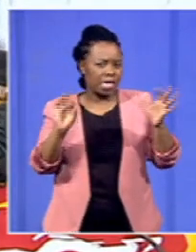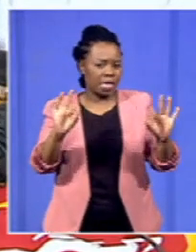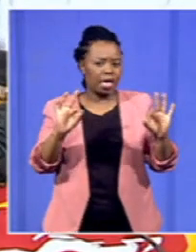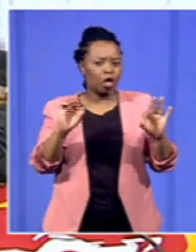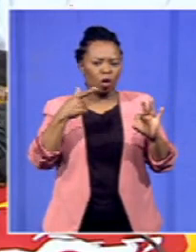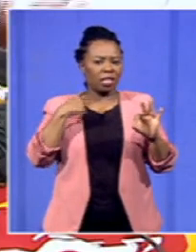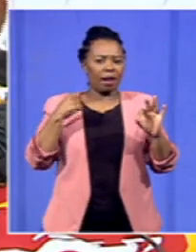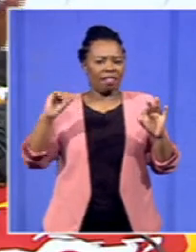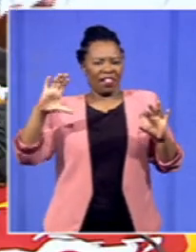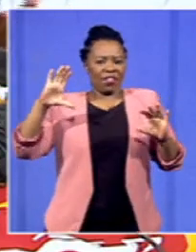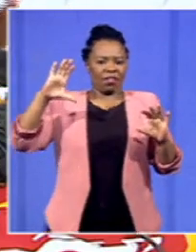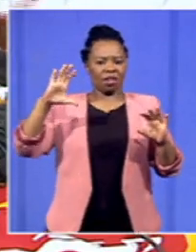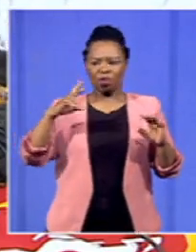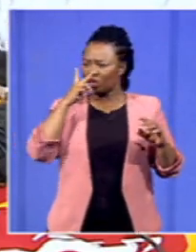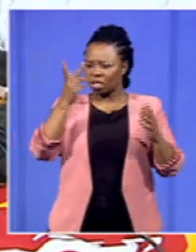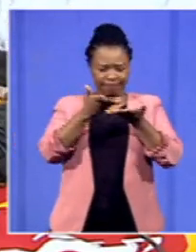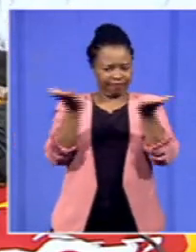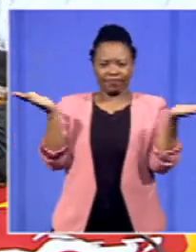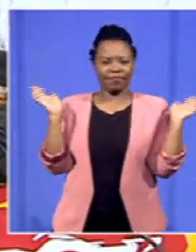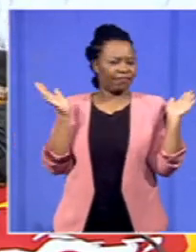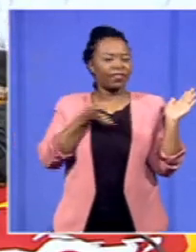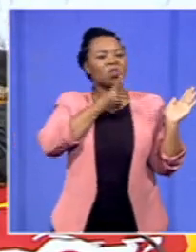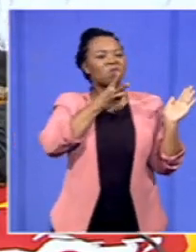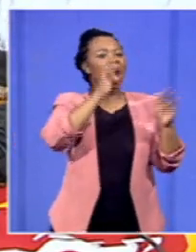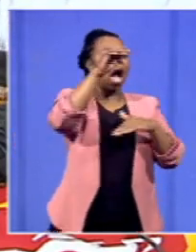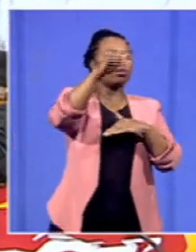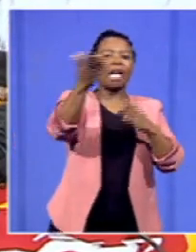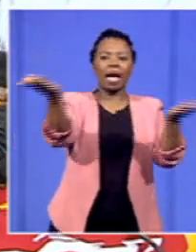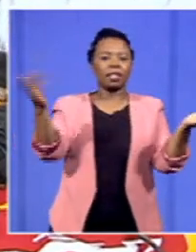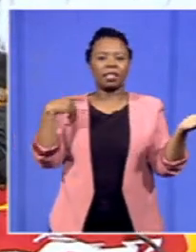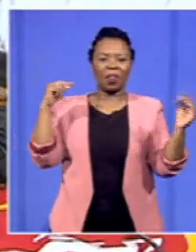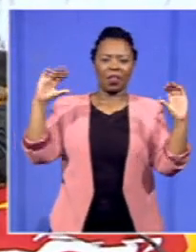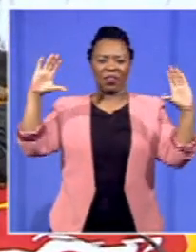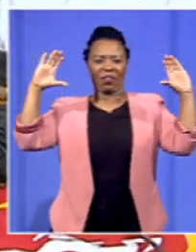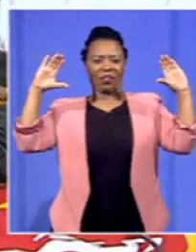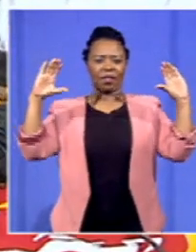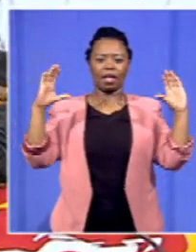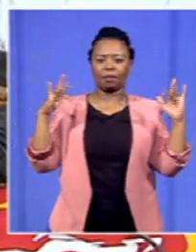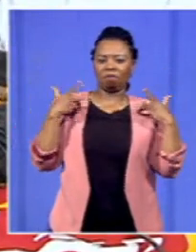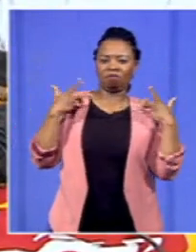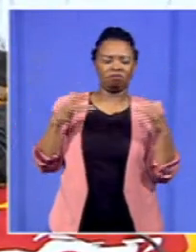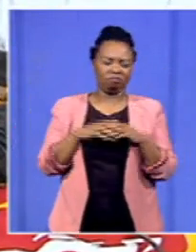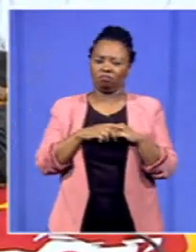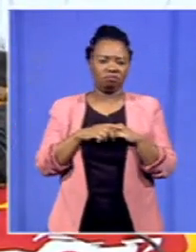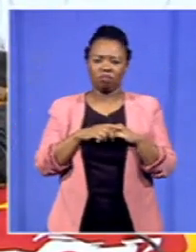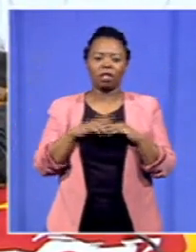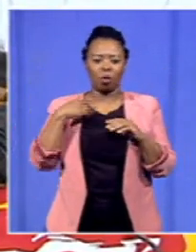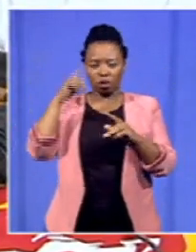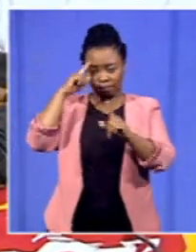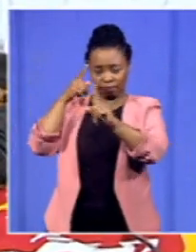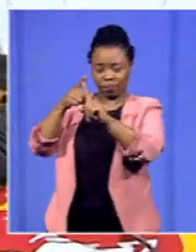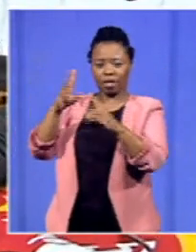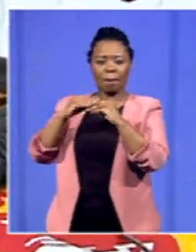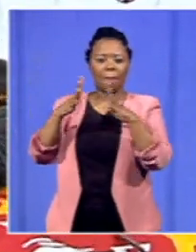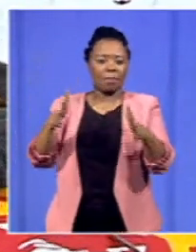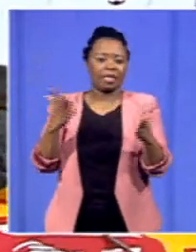live large I think you can see by some of the things outside we do not live large we respect the contribution of members which are contributing